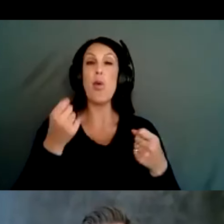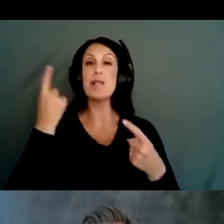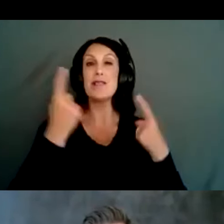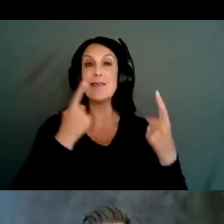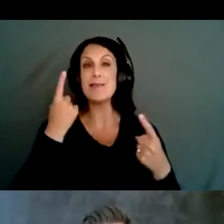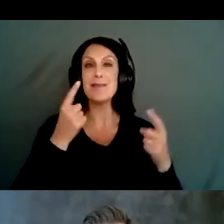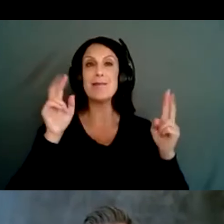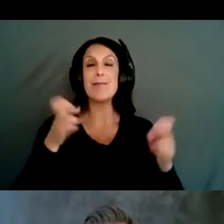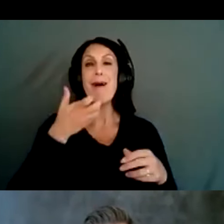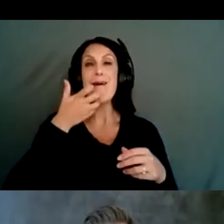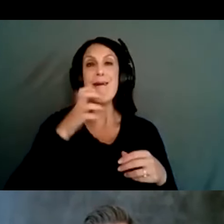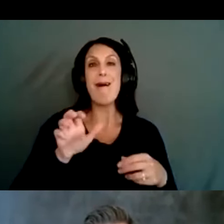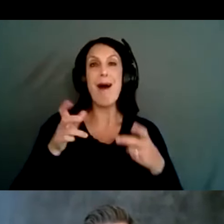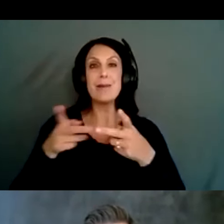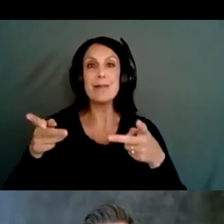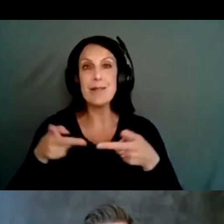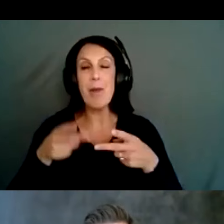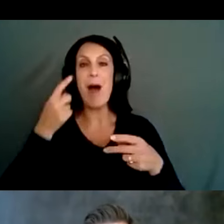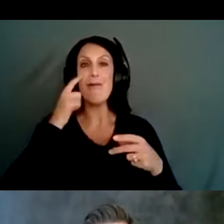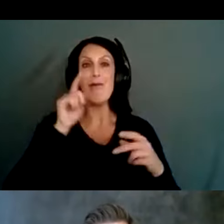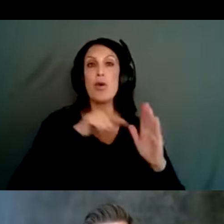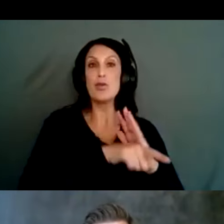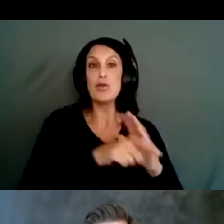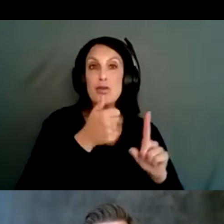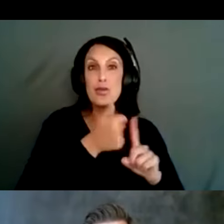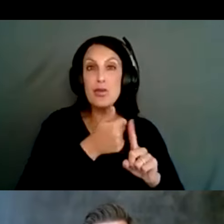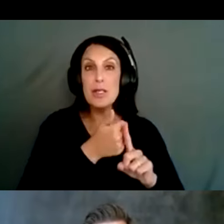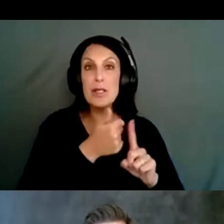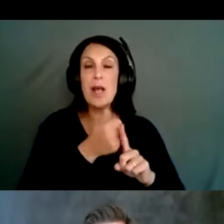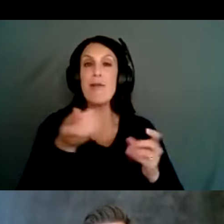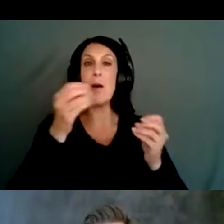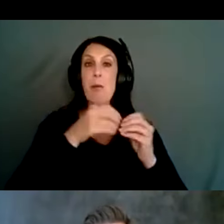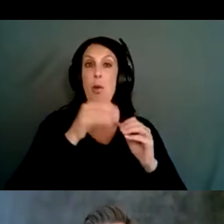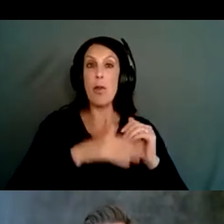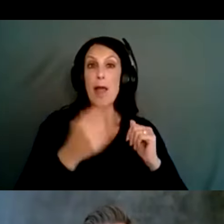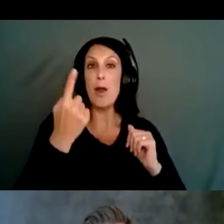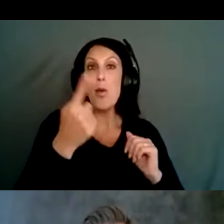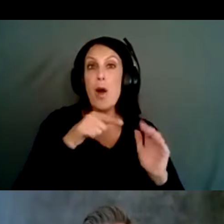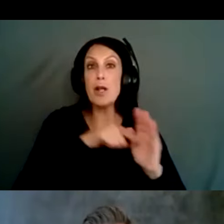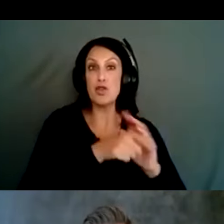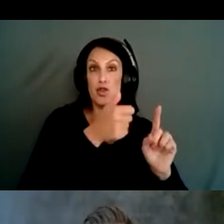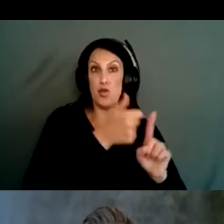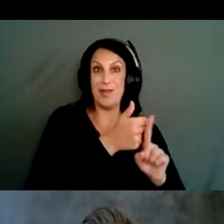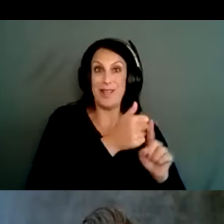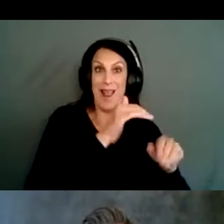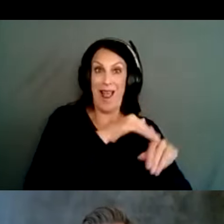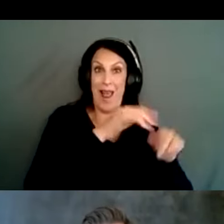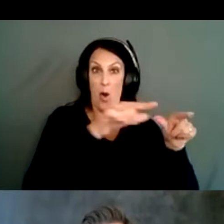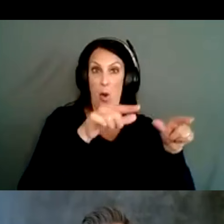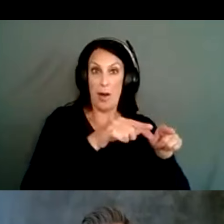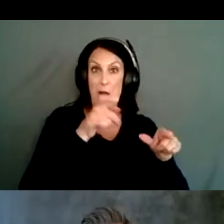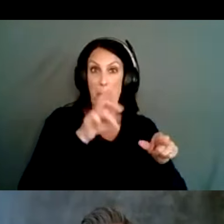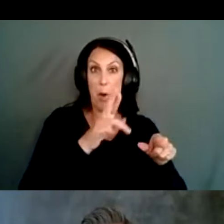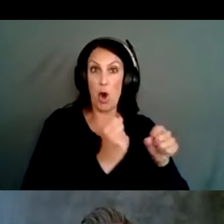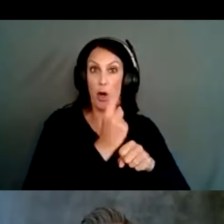hotspot for suicide is if there is more than one suicide at a location per year, on average,